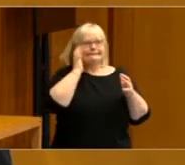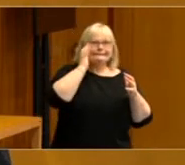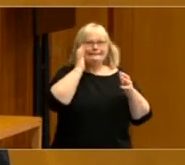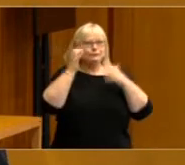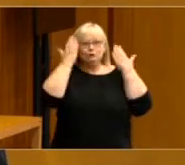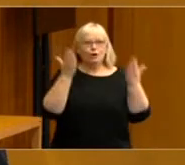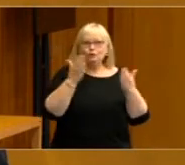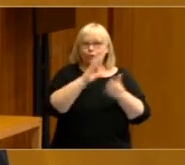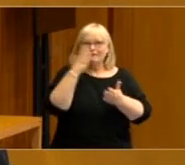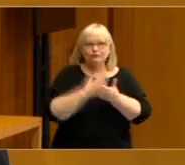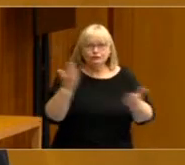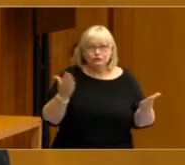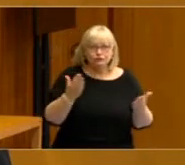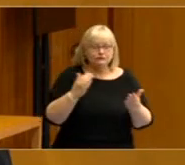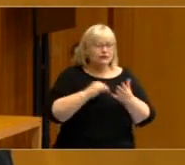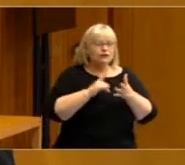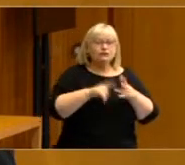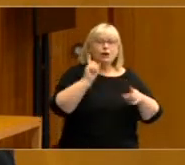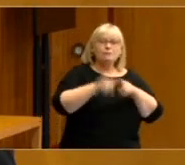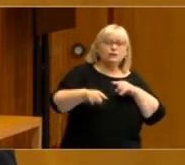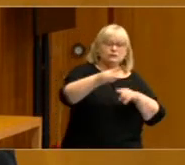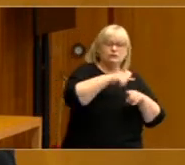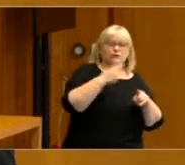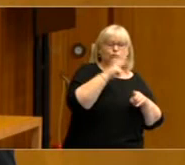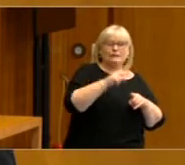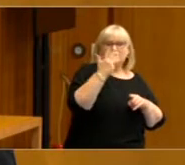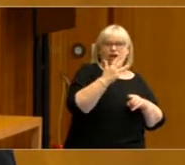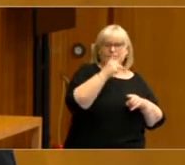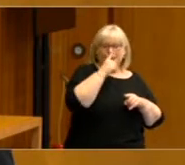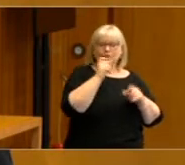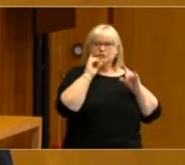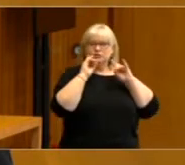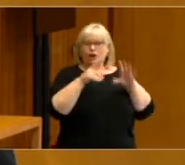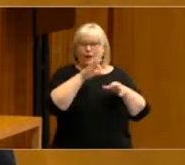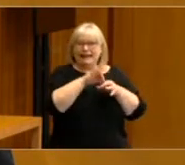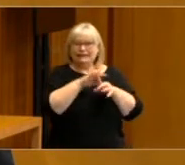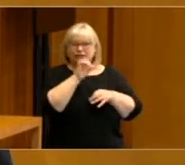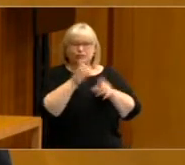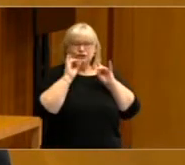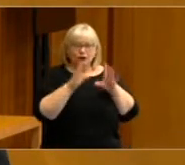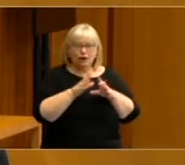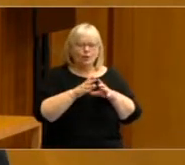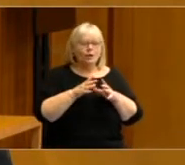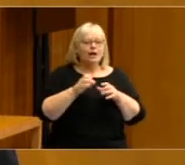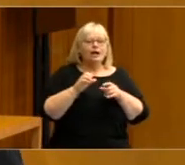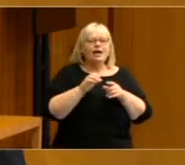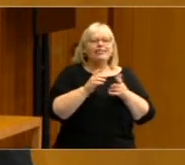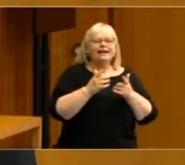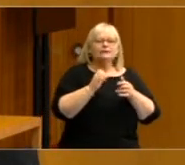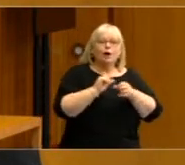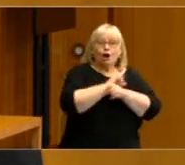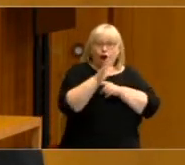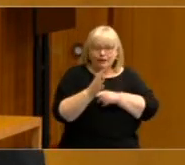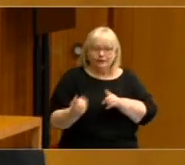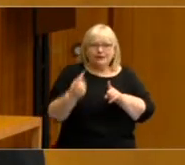record levels of disaffection in 2019, the COVID-19 crisis and Australia's relative success